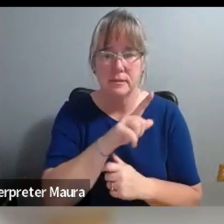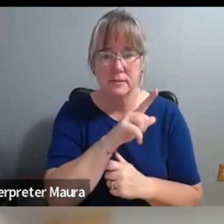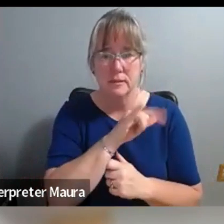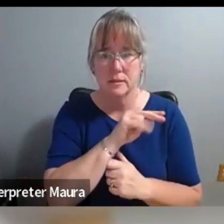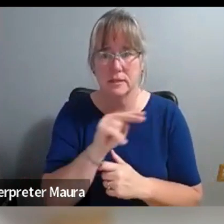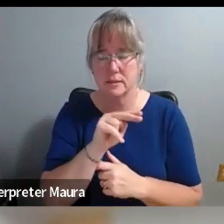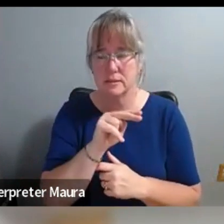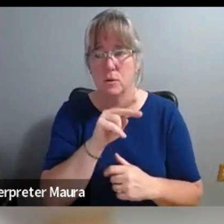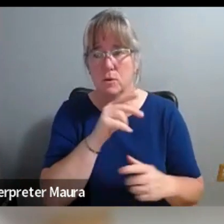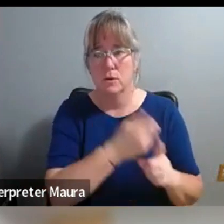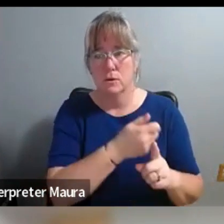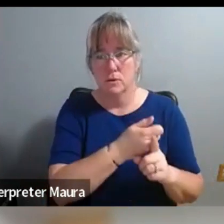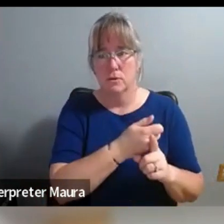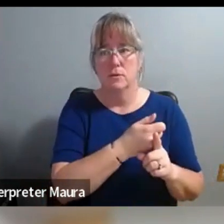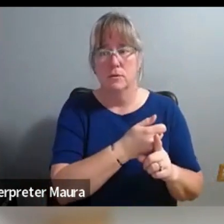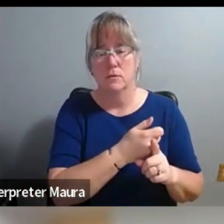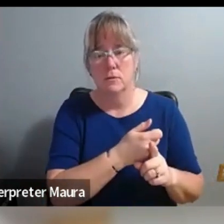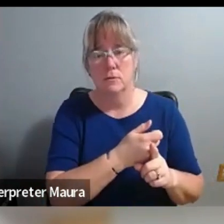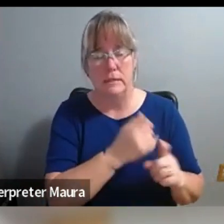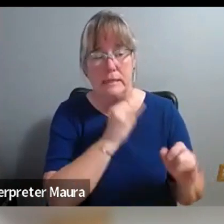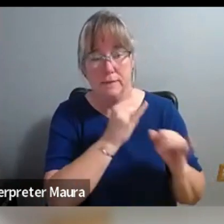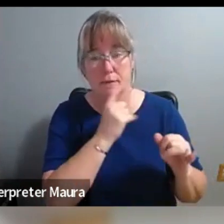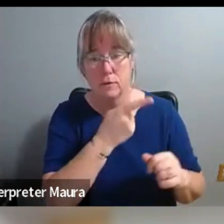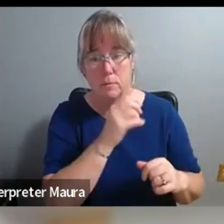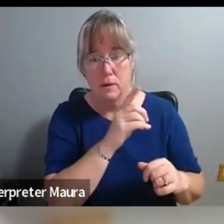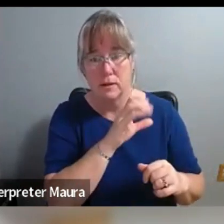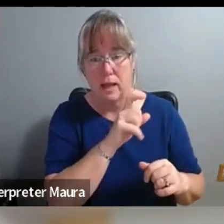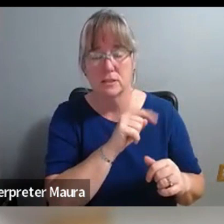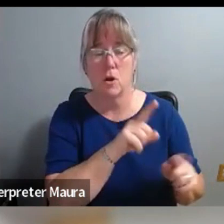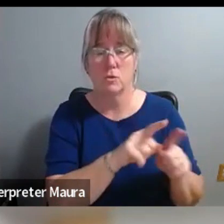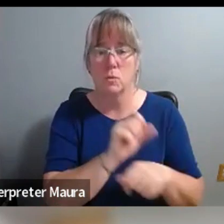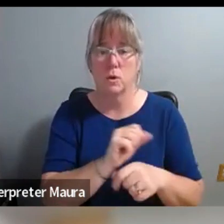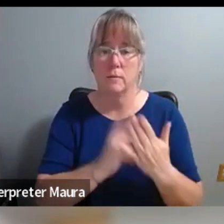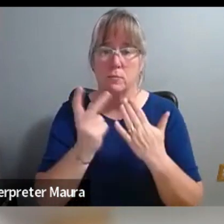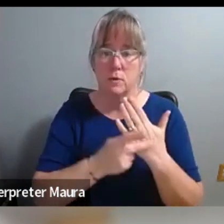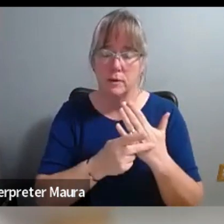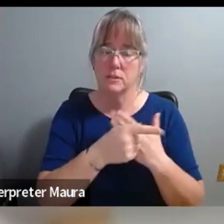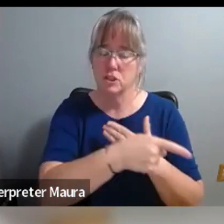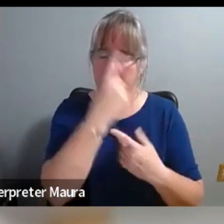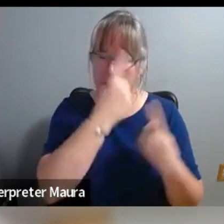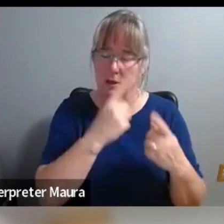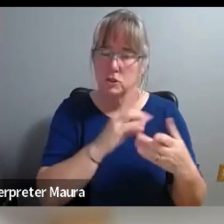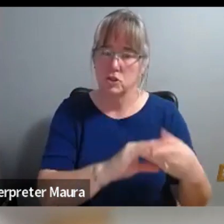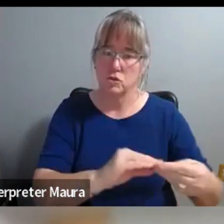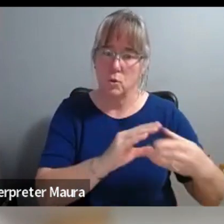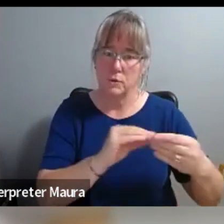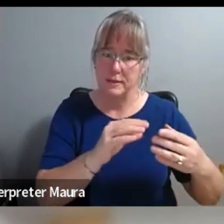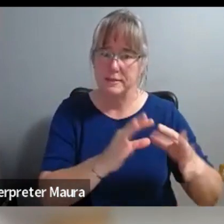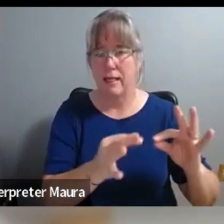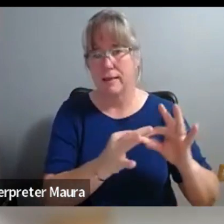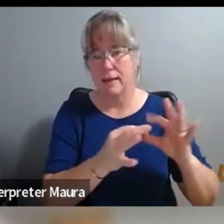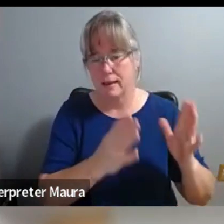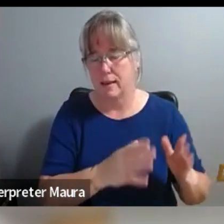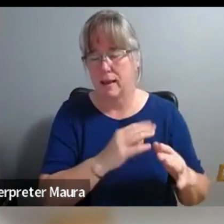also on the call, who was, was we interviewed for the podcast, but also works a lot with programming. And I think thinking about storytelling and programs is something that's sort of filtering